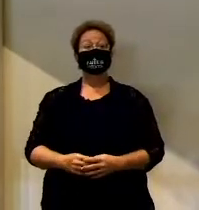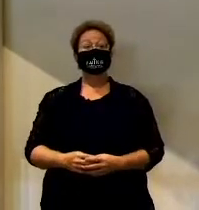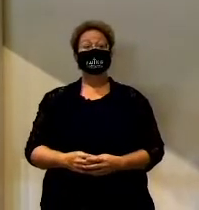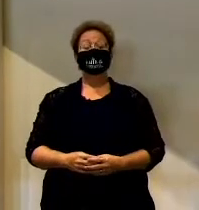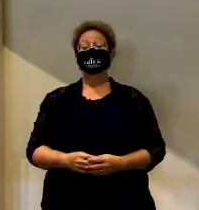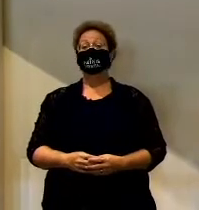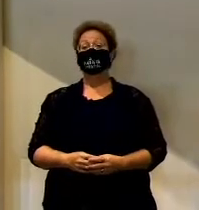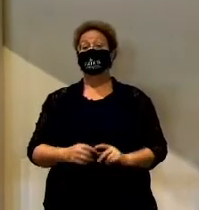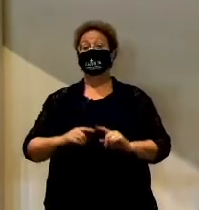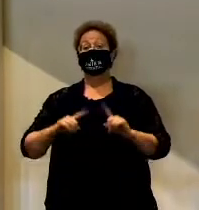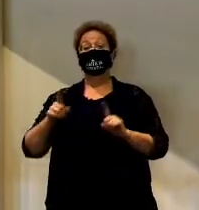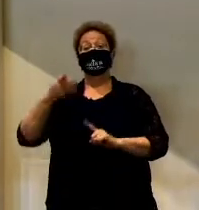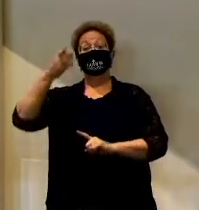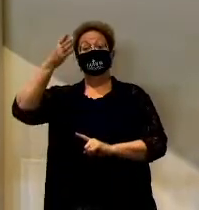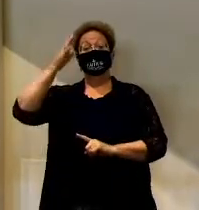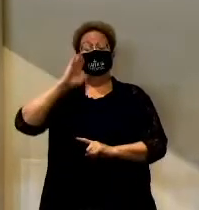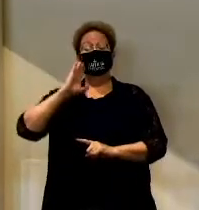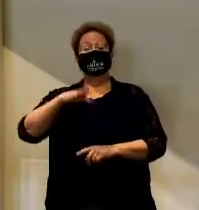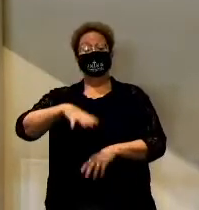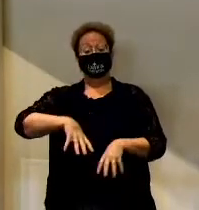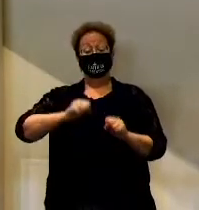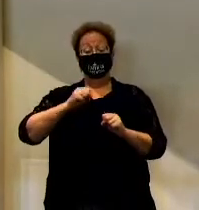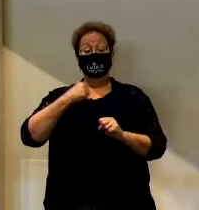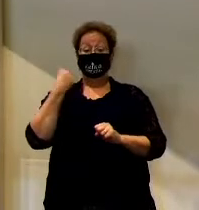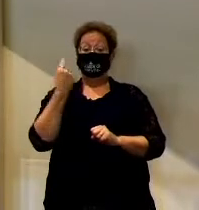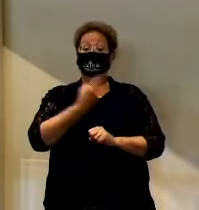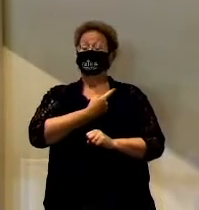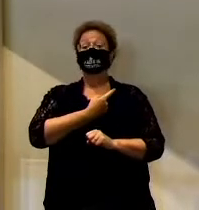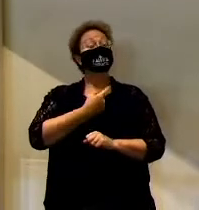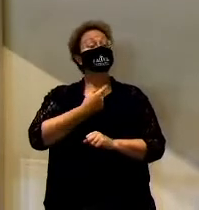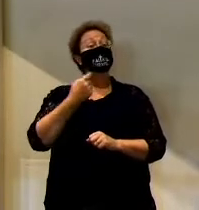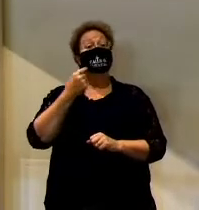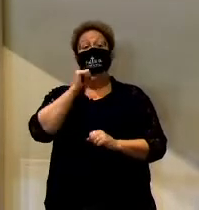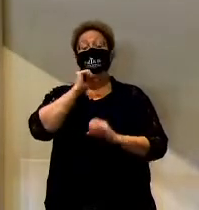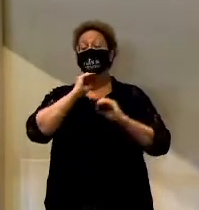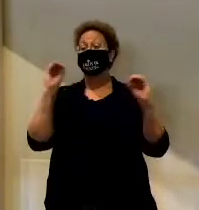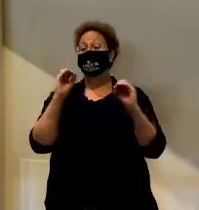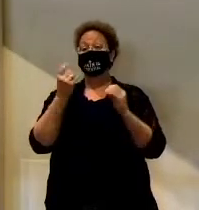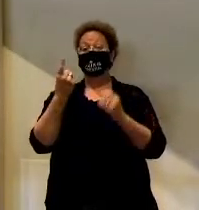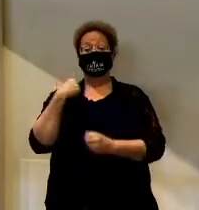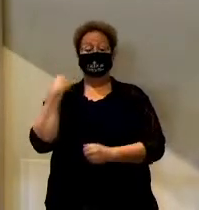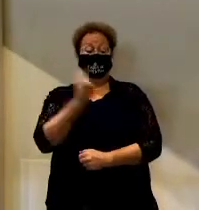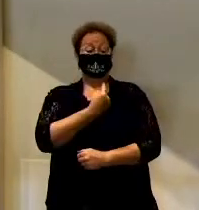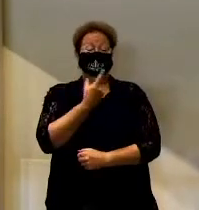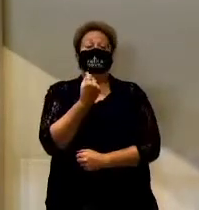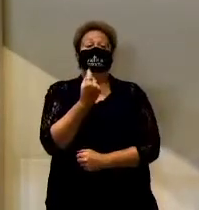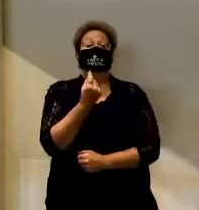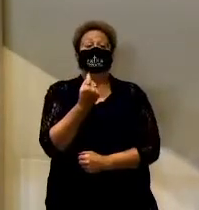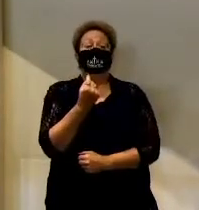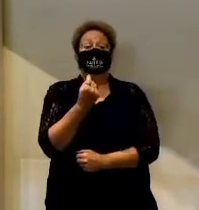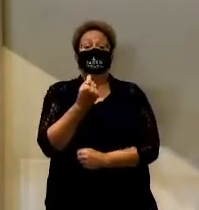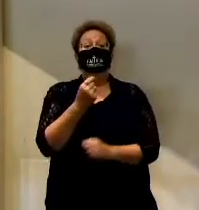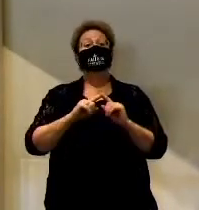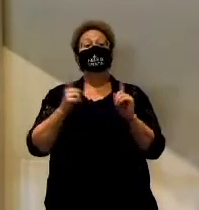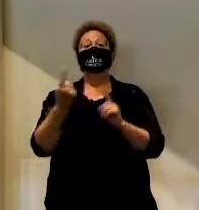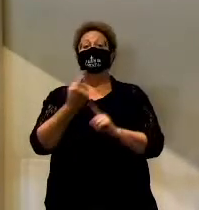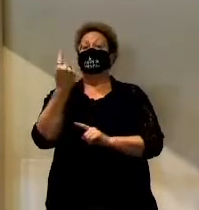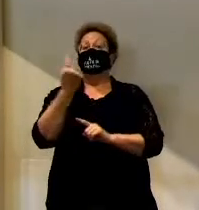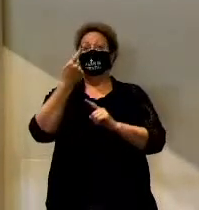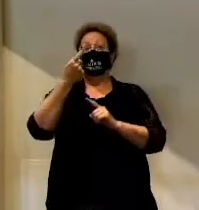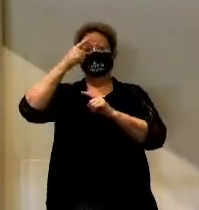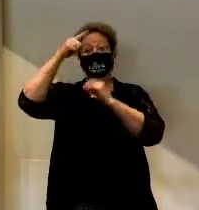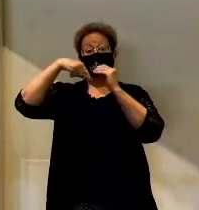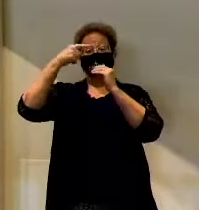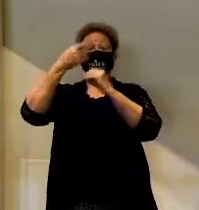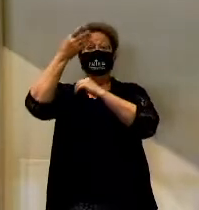So our adoption has nothing to do with who we are or what we've done. It has everything to do with who God is and what